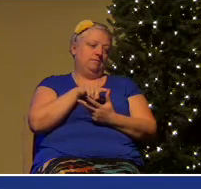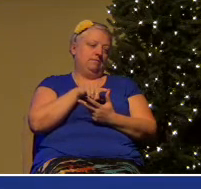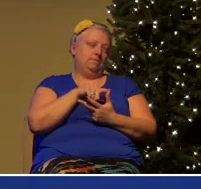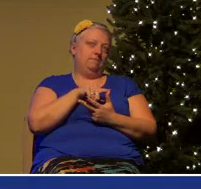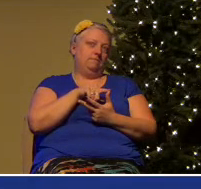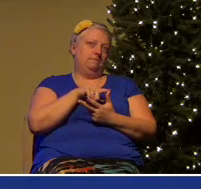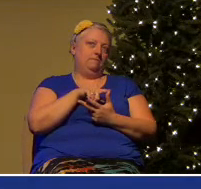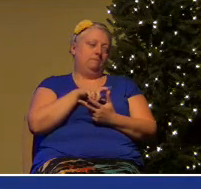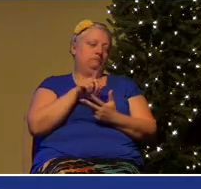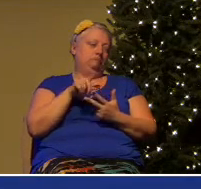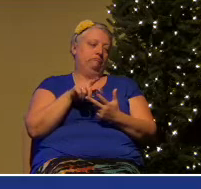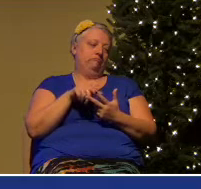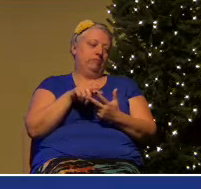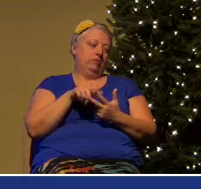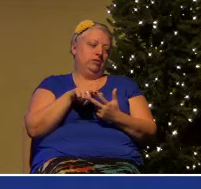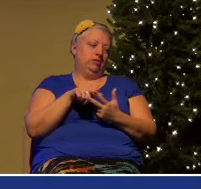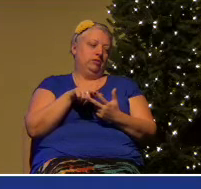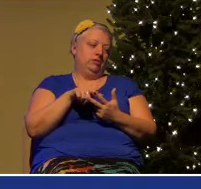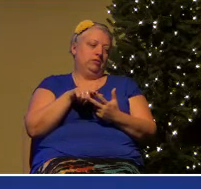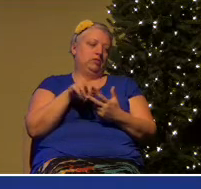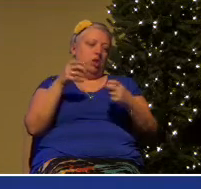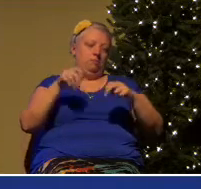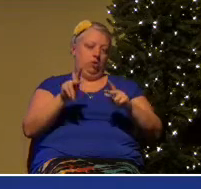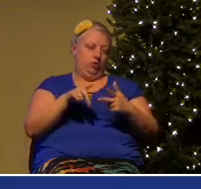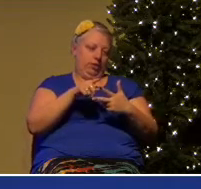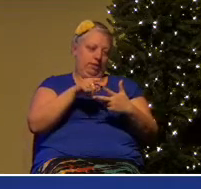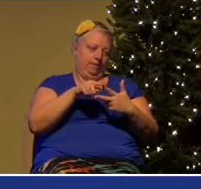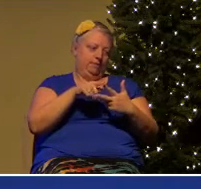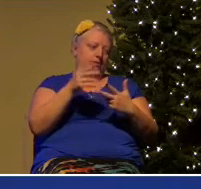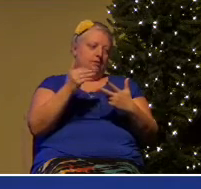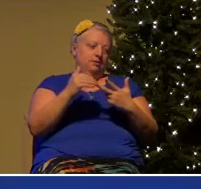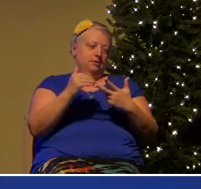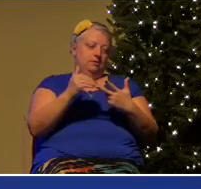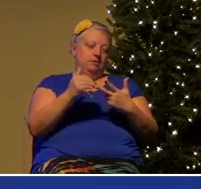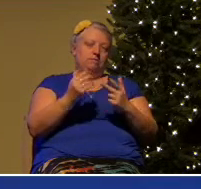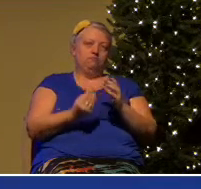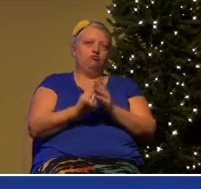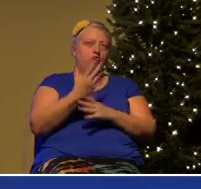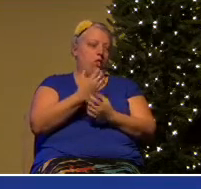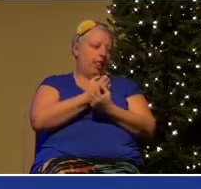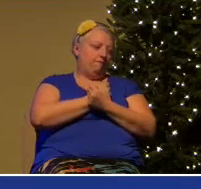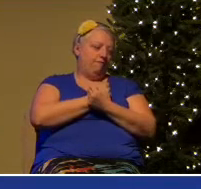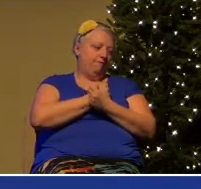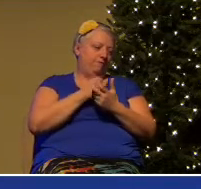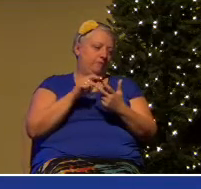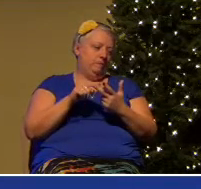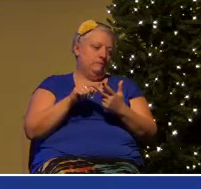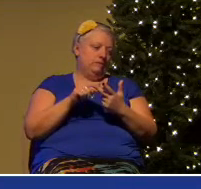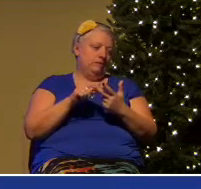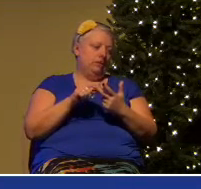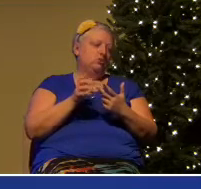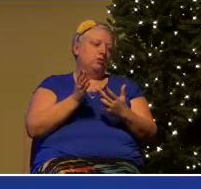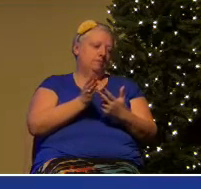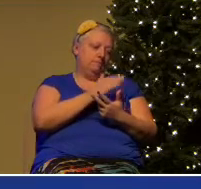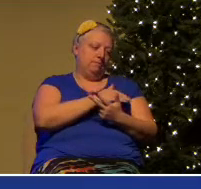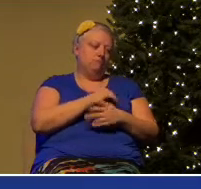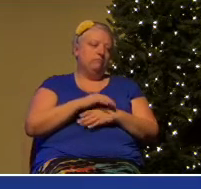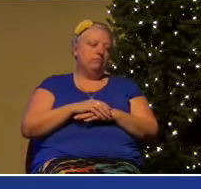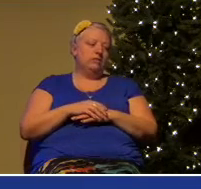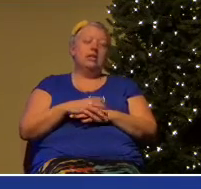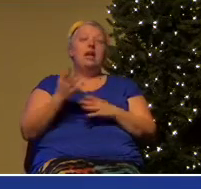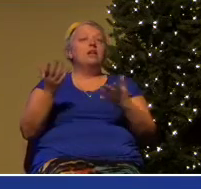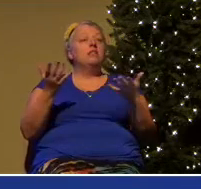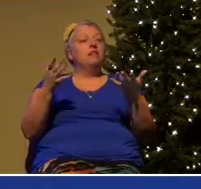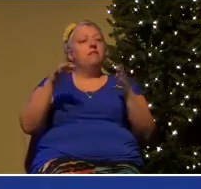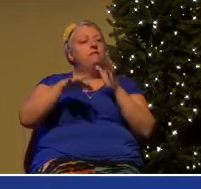Find ways of connecting the gospel with the issues that people are